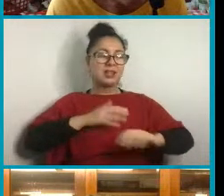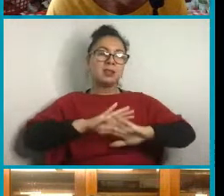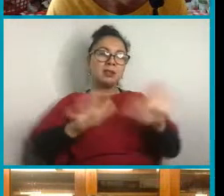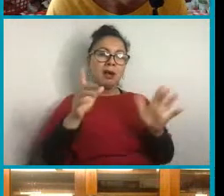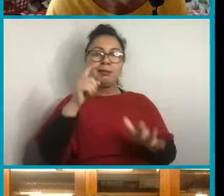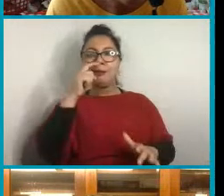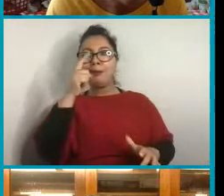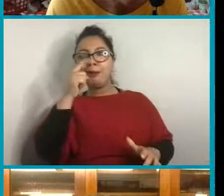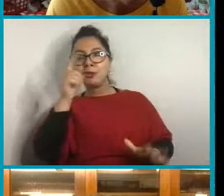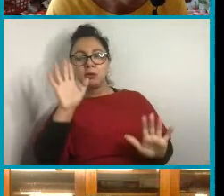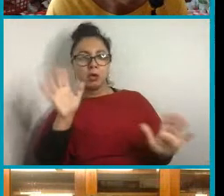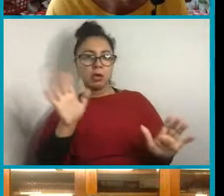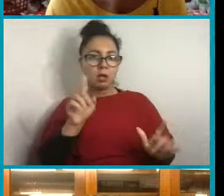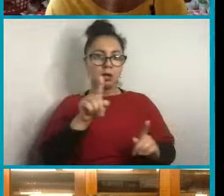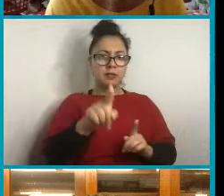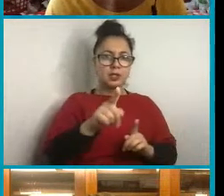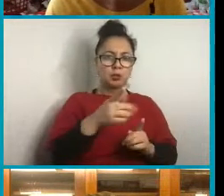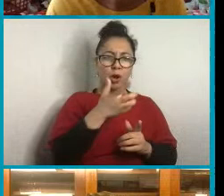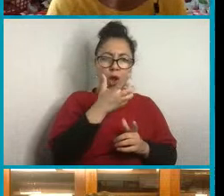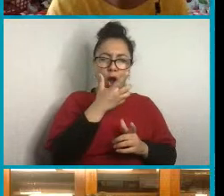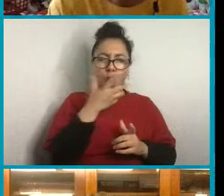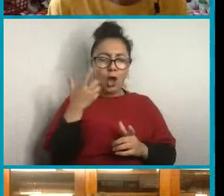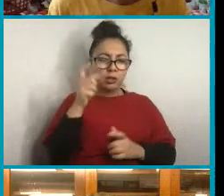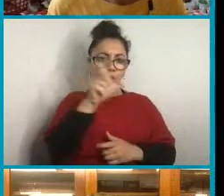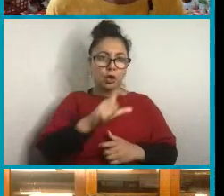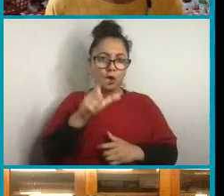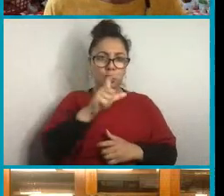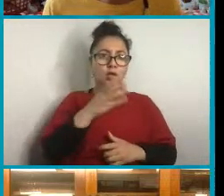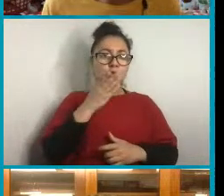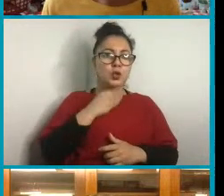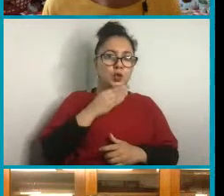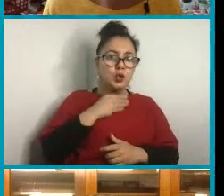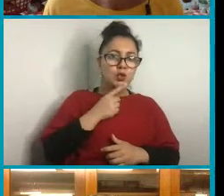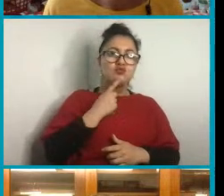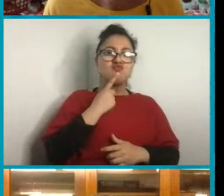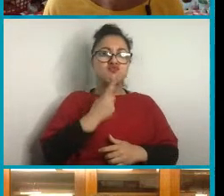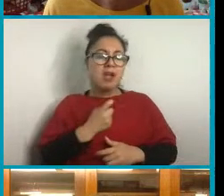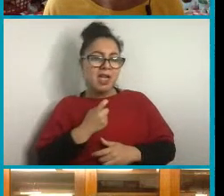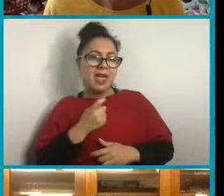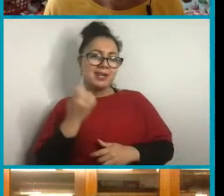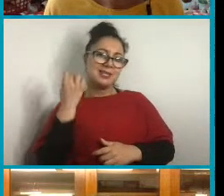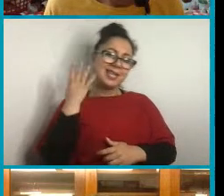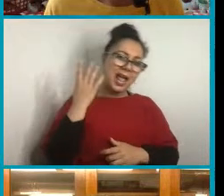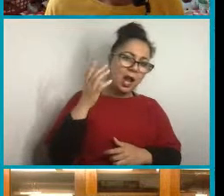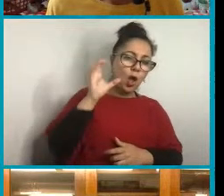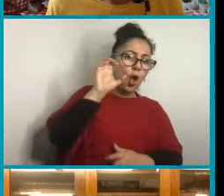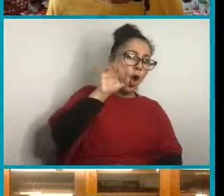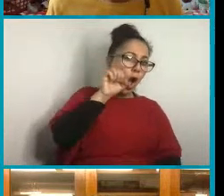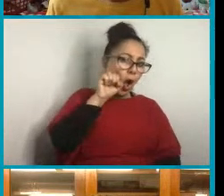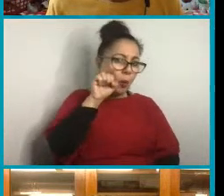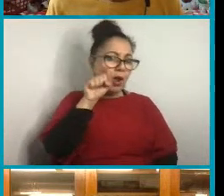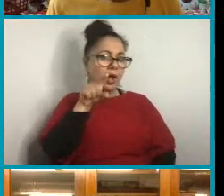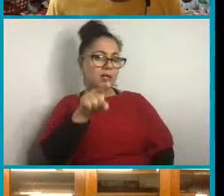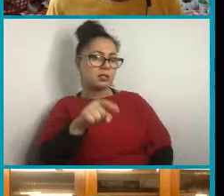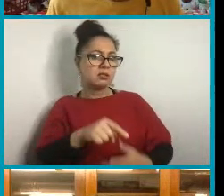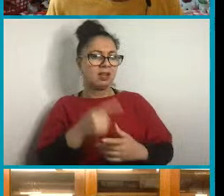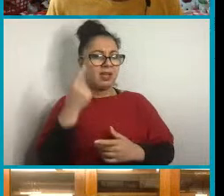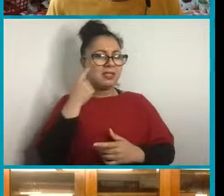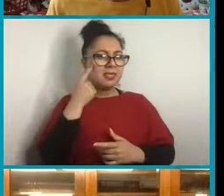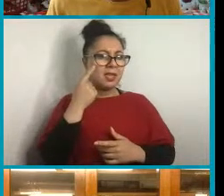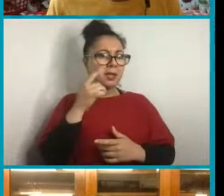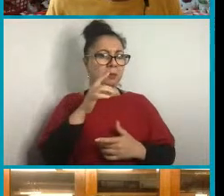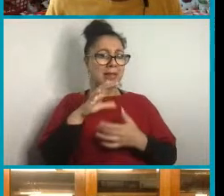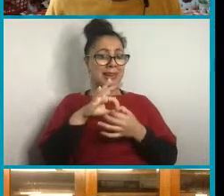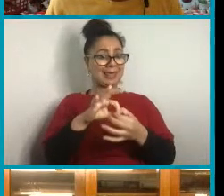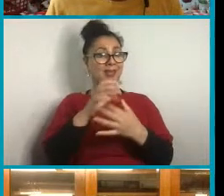using quite hot colors, isn't it? Like red and yellow and orange. And these, I think, make you think of heat